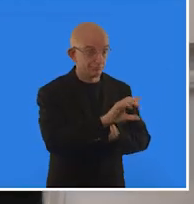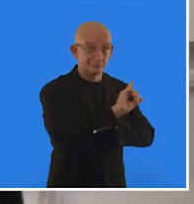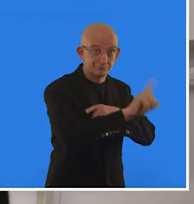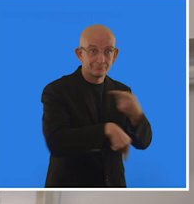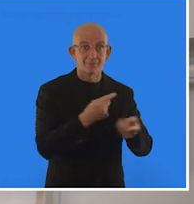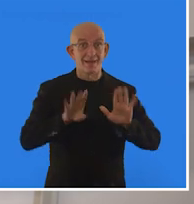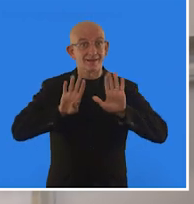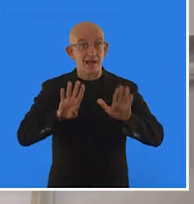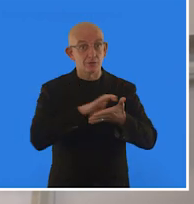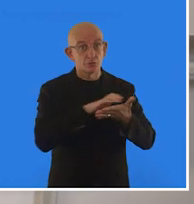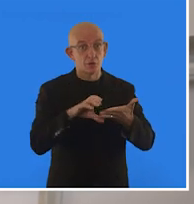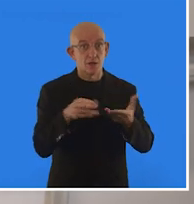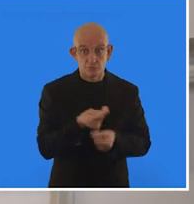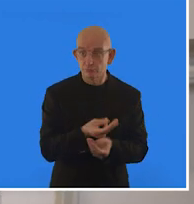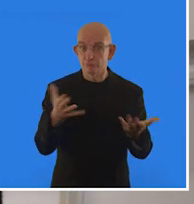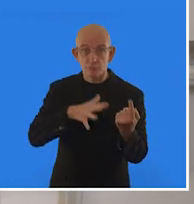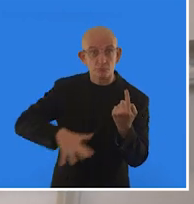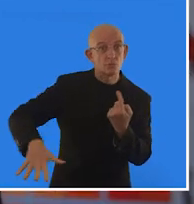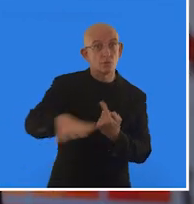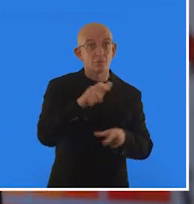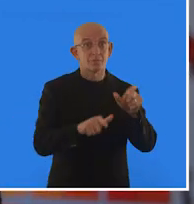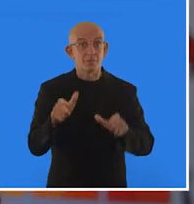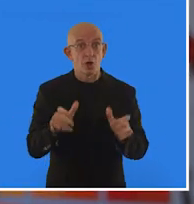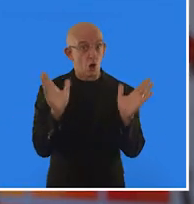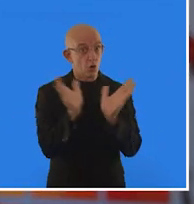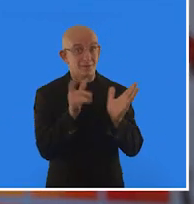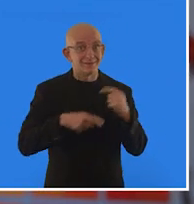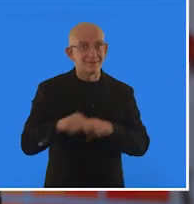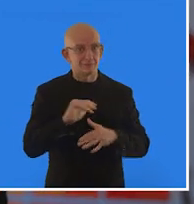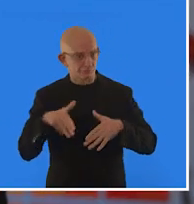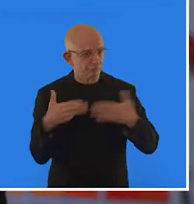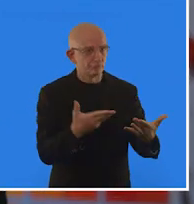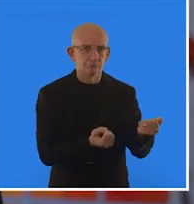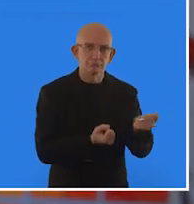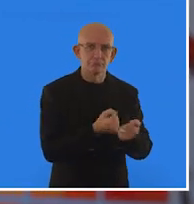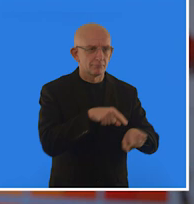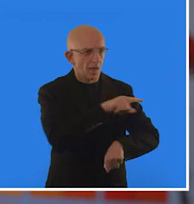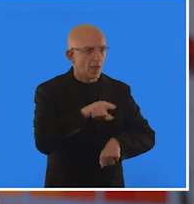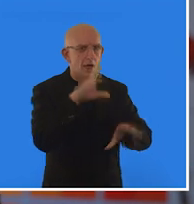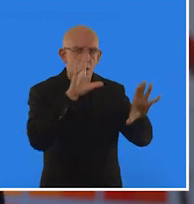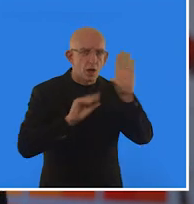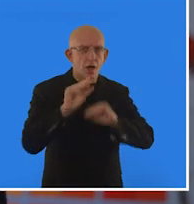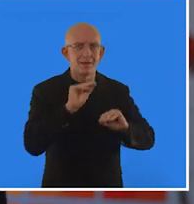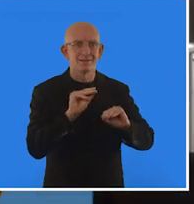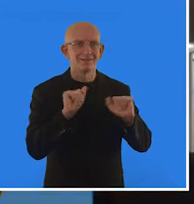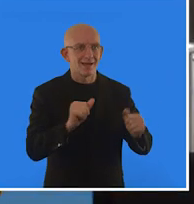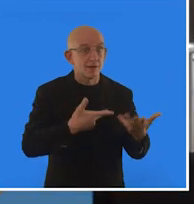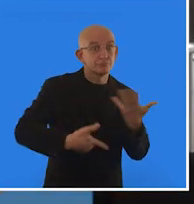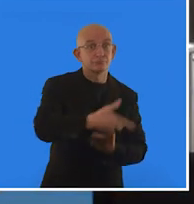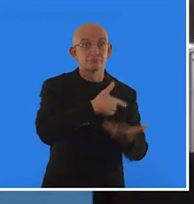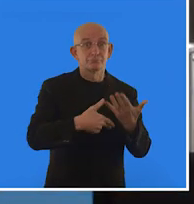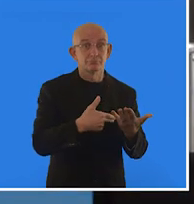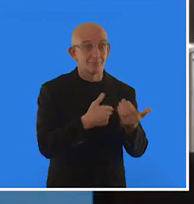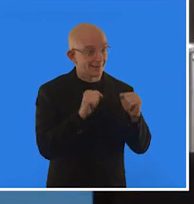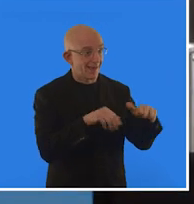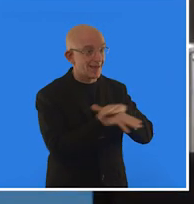for the entire community and societies. UNICEF also makes sure that supplies for learning and playing are accessible